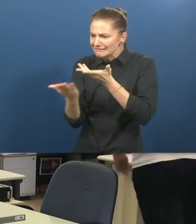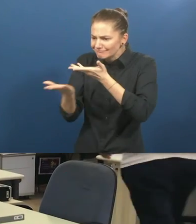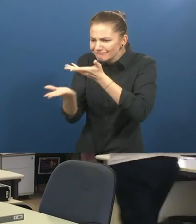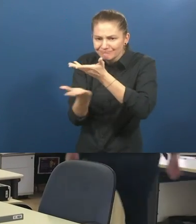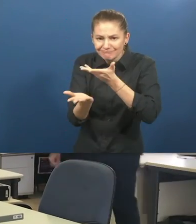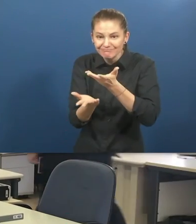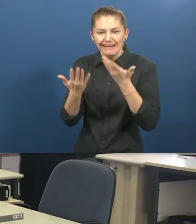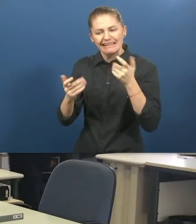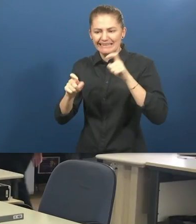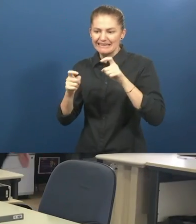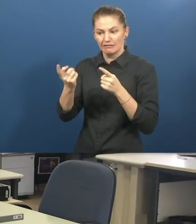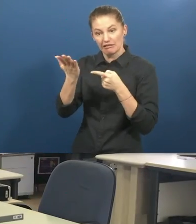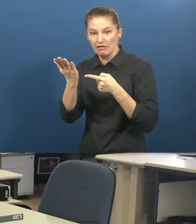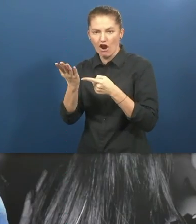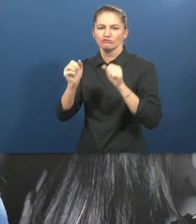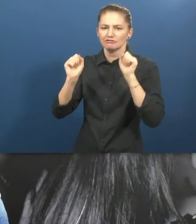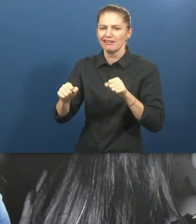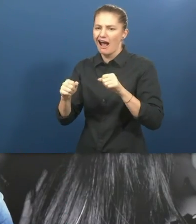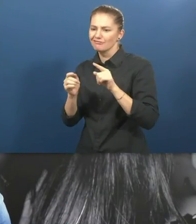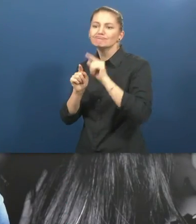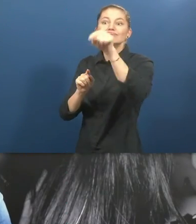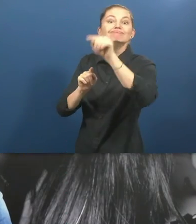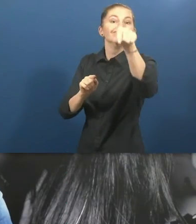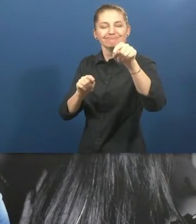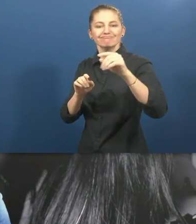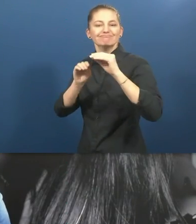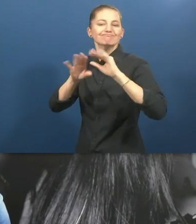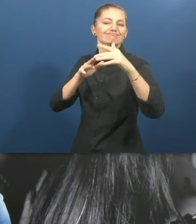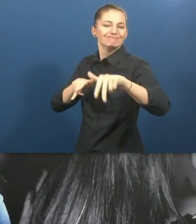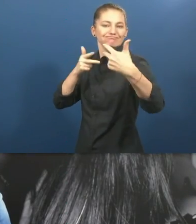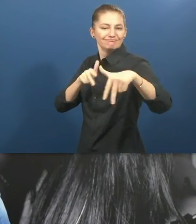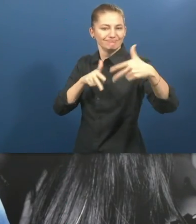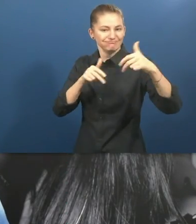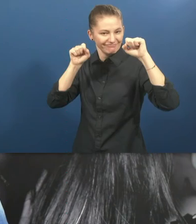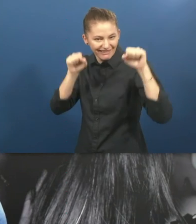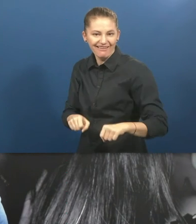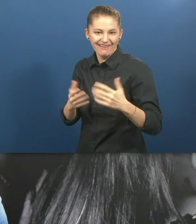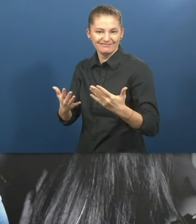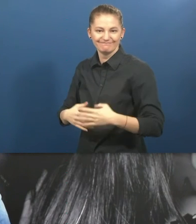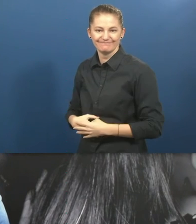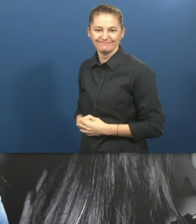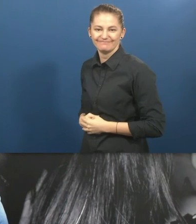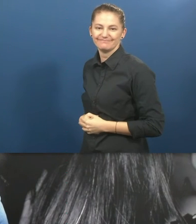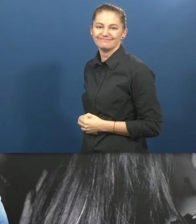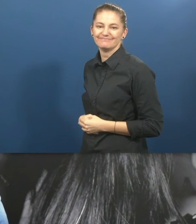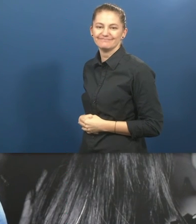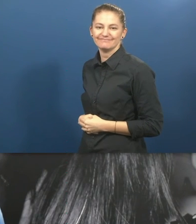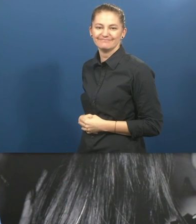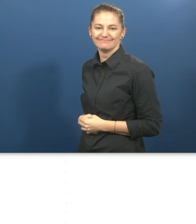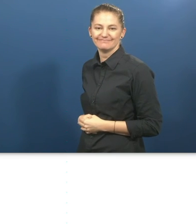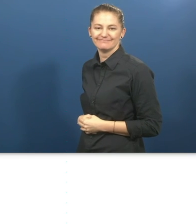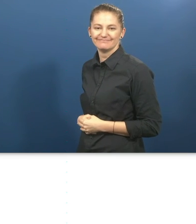need to be adapted to be able to maintain the same success that we have here in other areas of country.